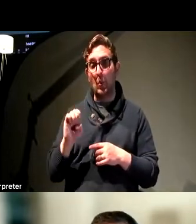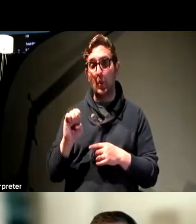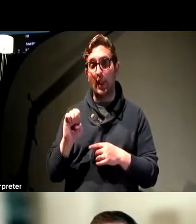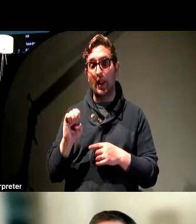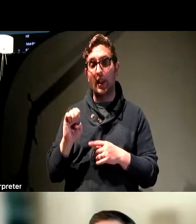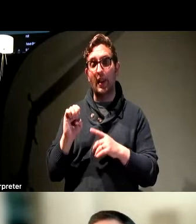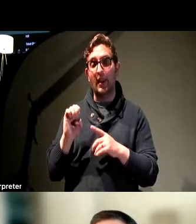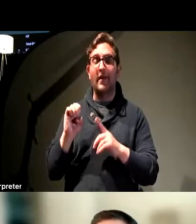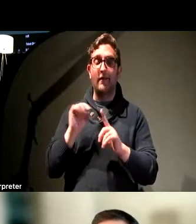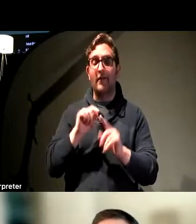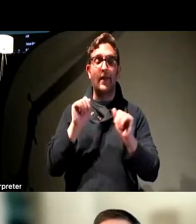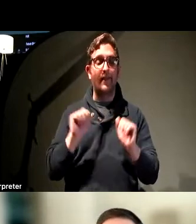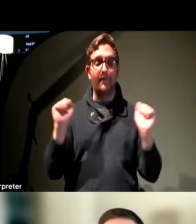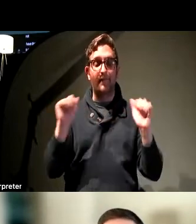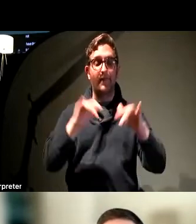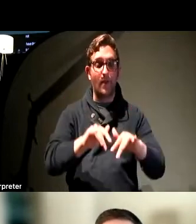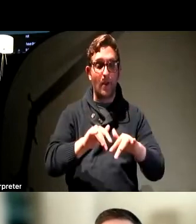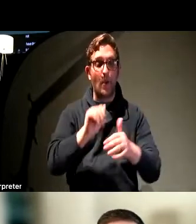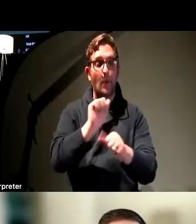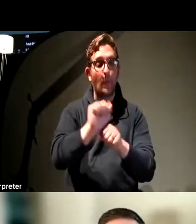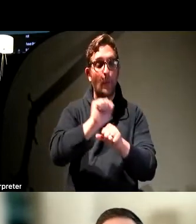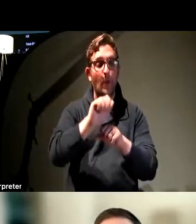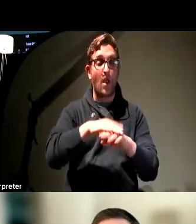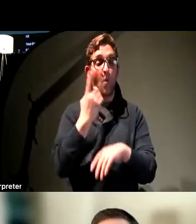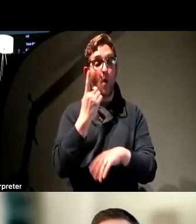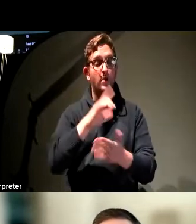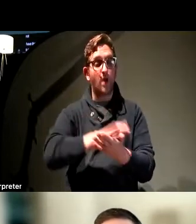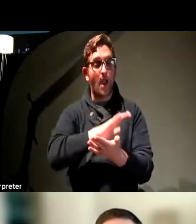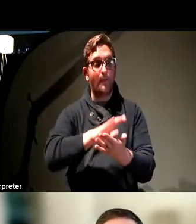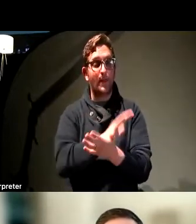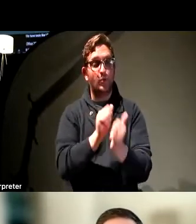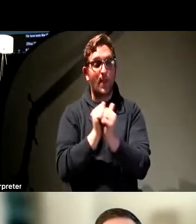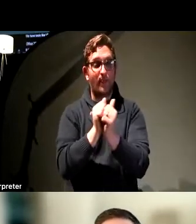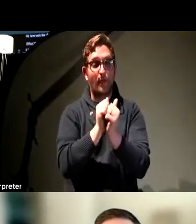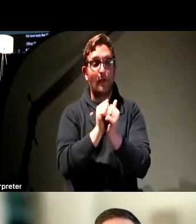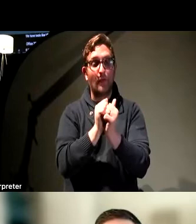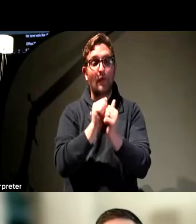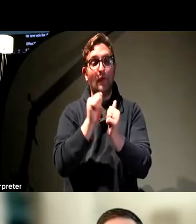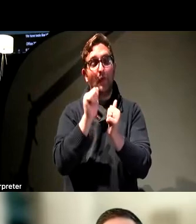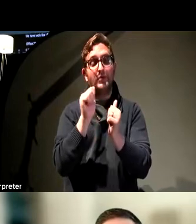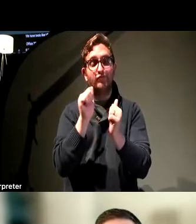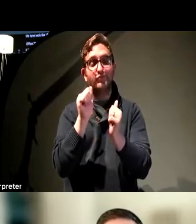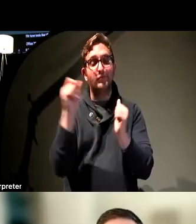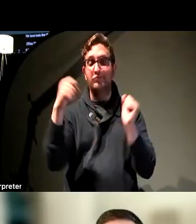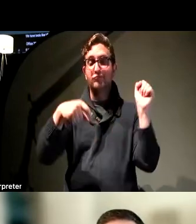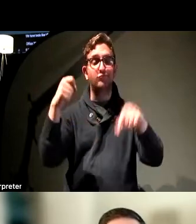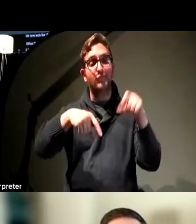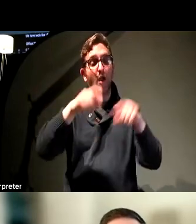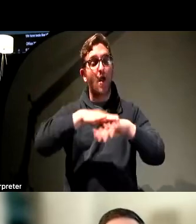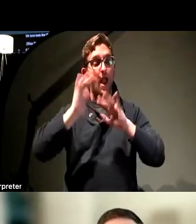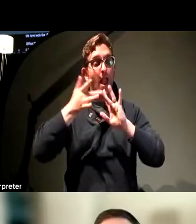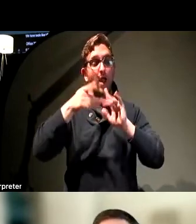collaborate and work on a single document or a presentation all remotely. You can leave comments and you can actually